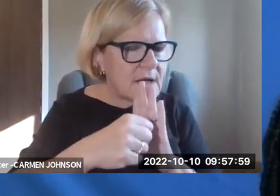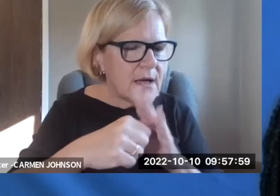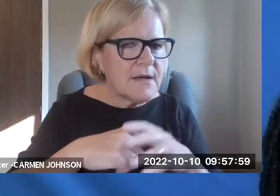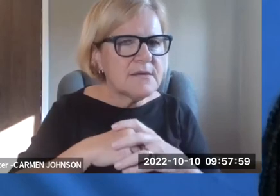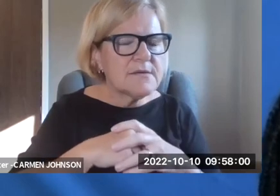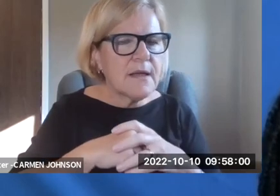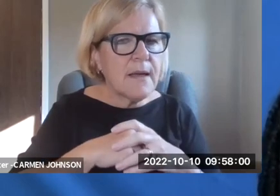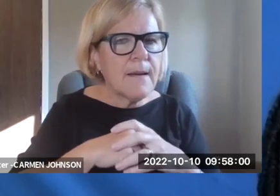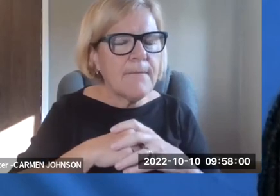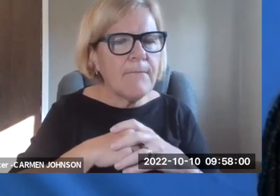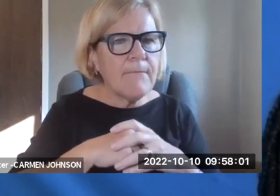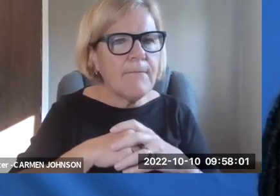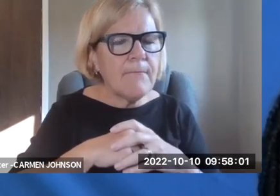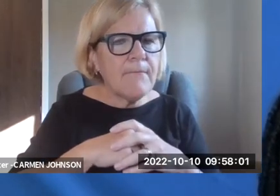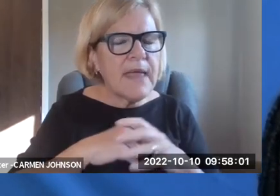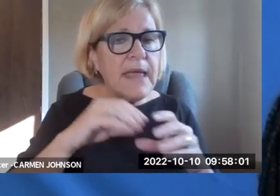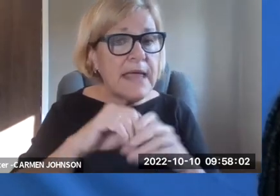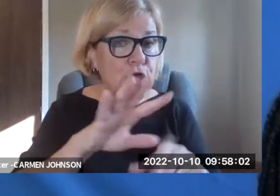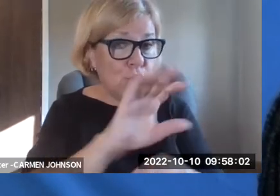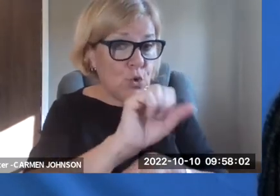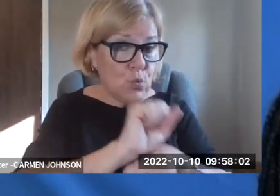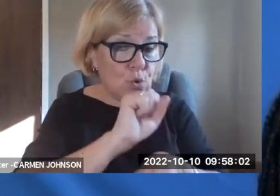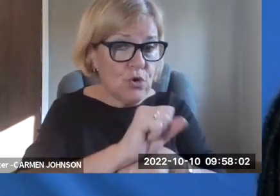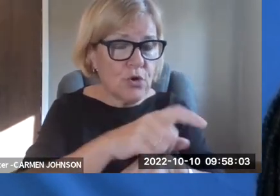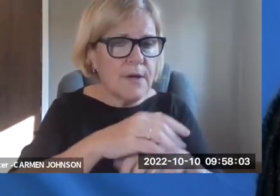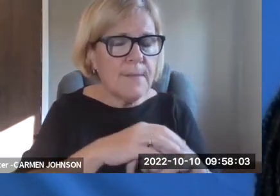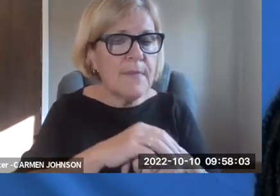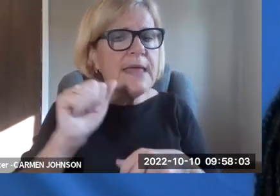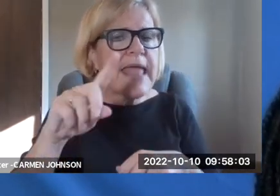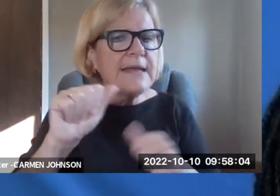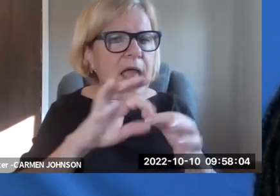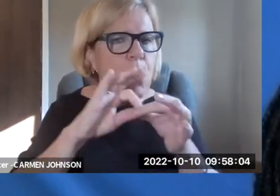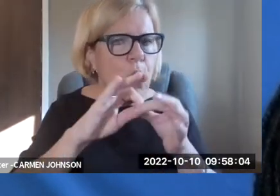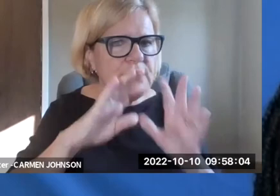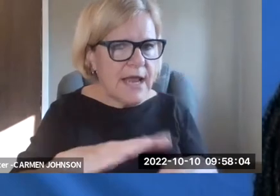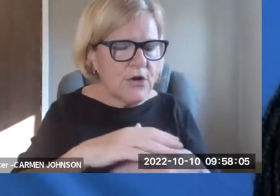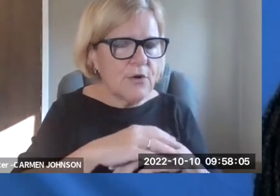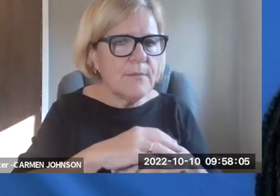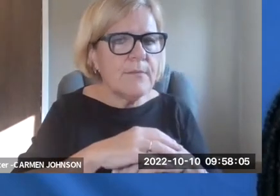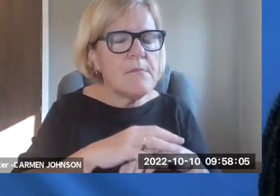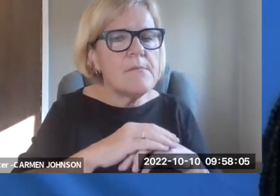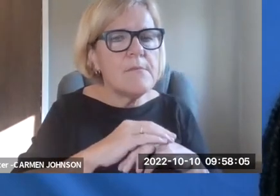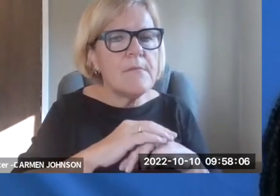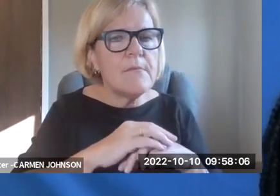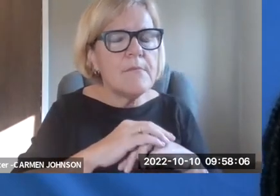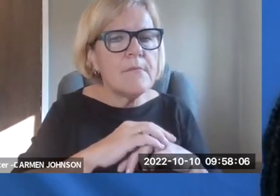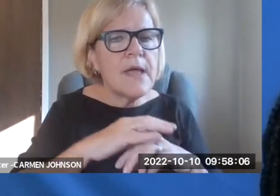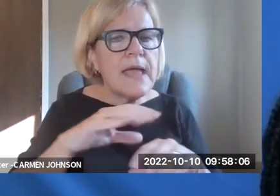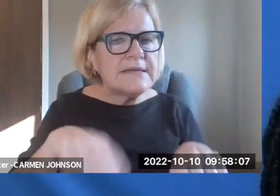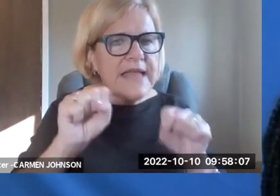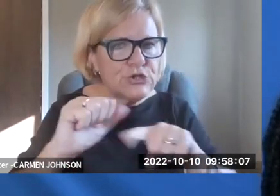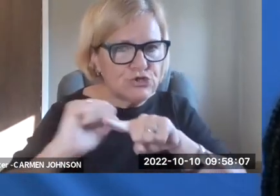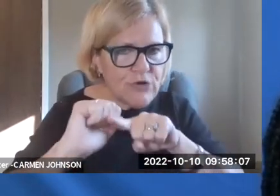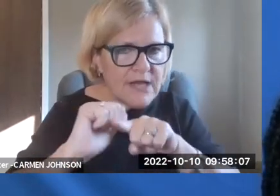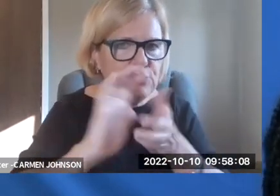I can't find that specific information in there, but I think it's important to emphasize that in your